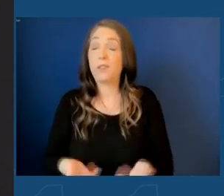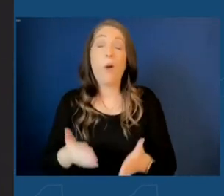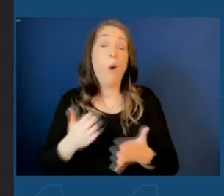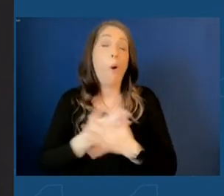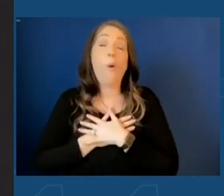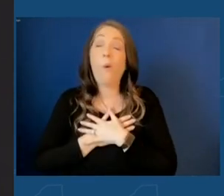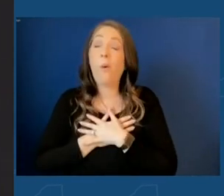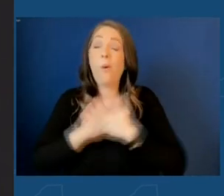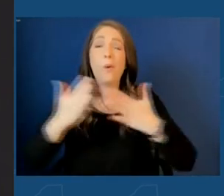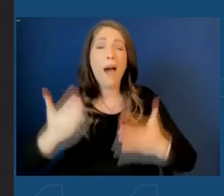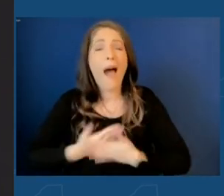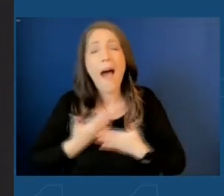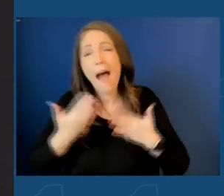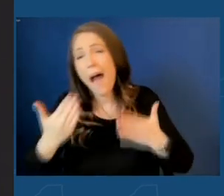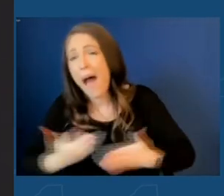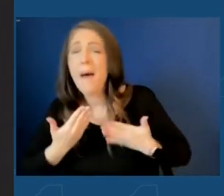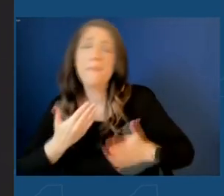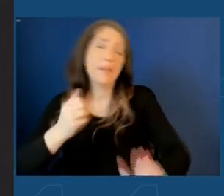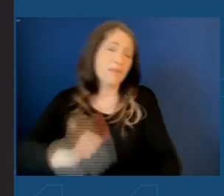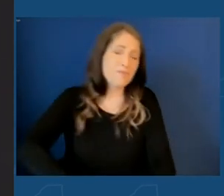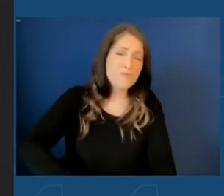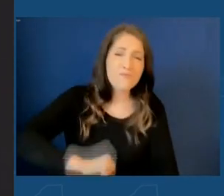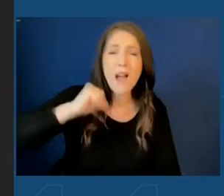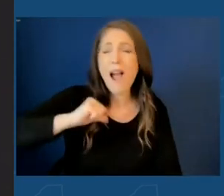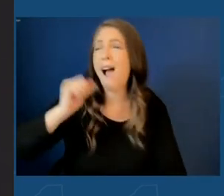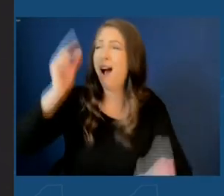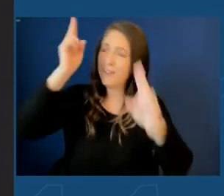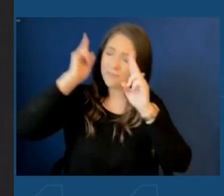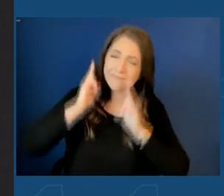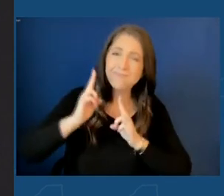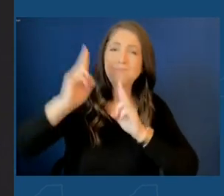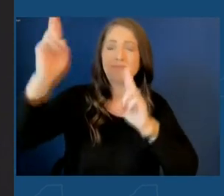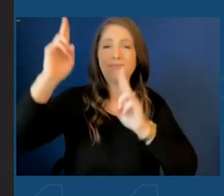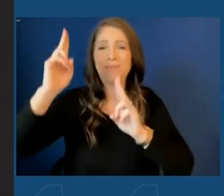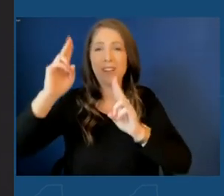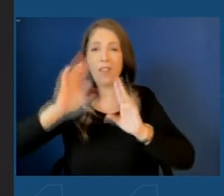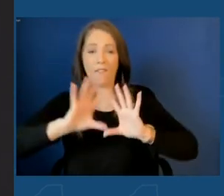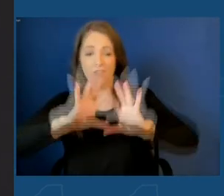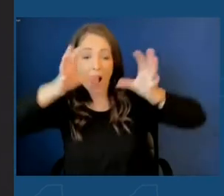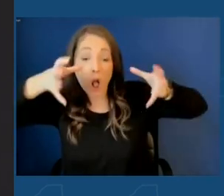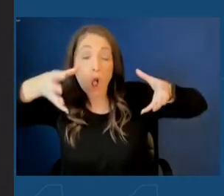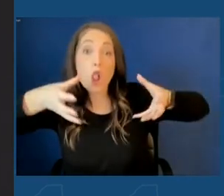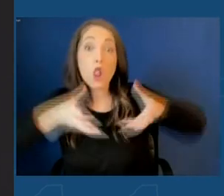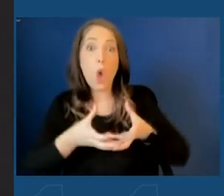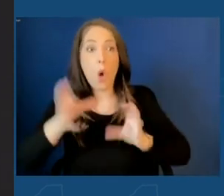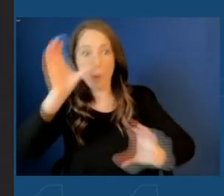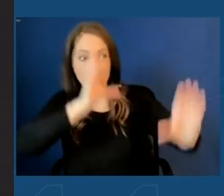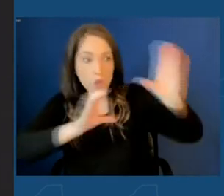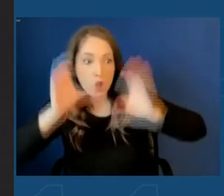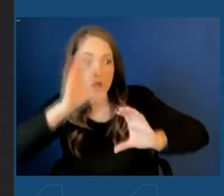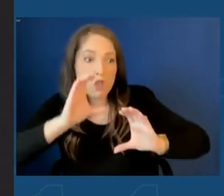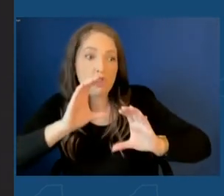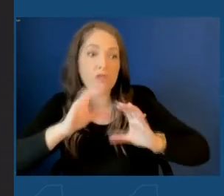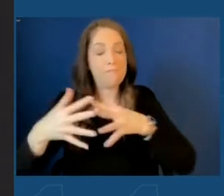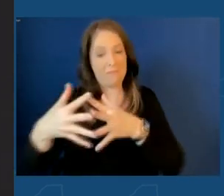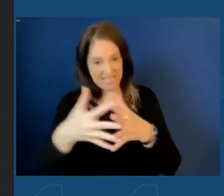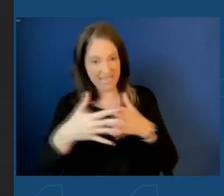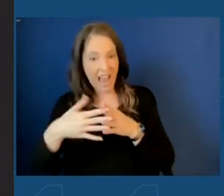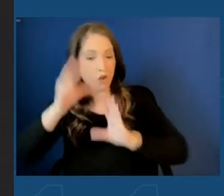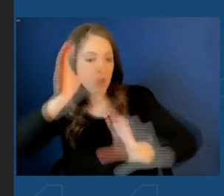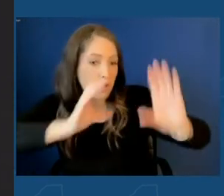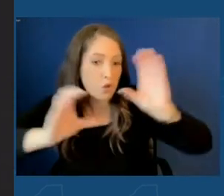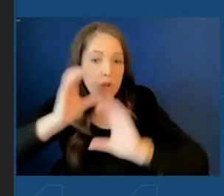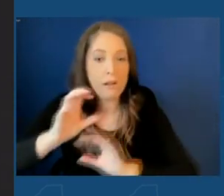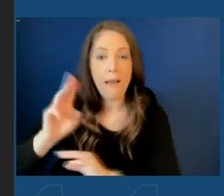I am so proud, and I am so honored that after a global search and a national search, that